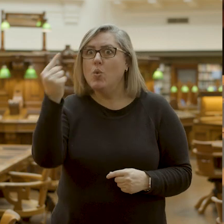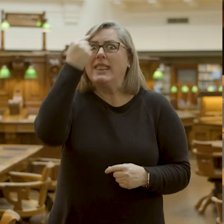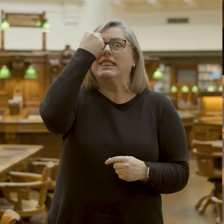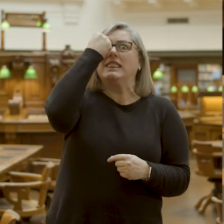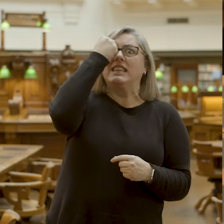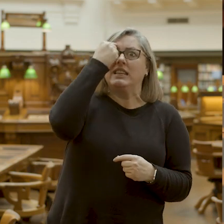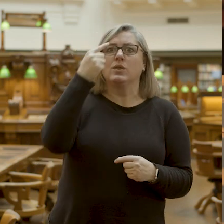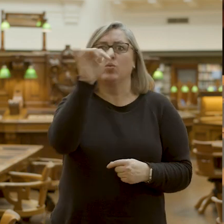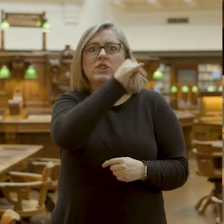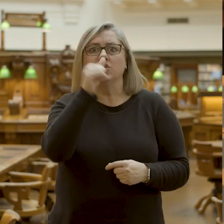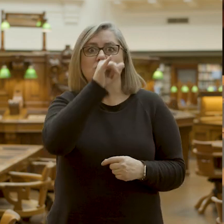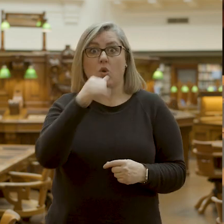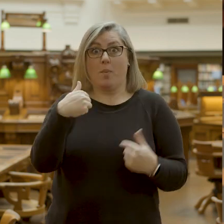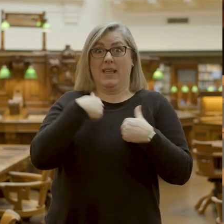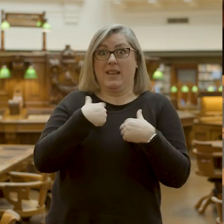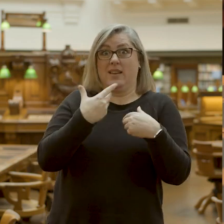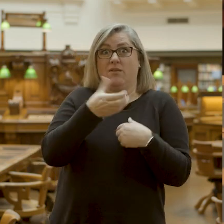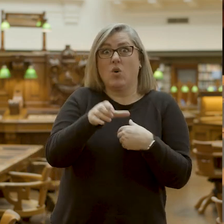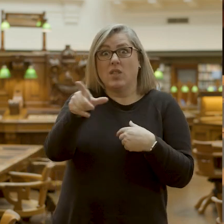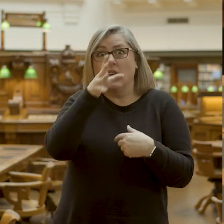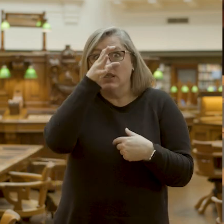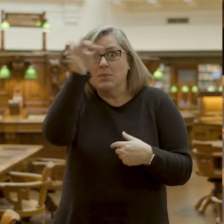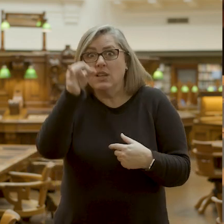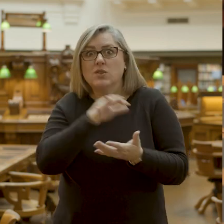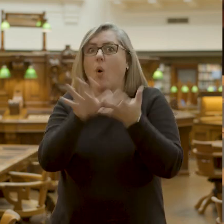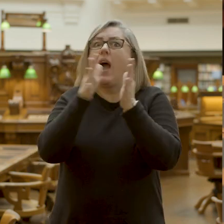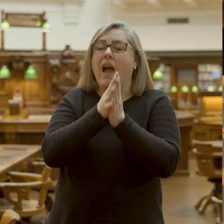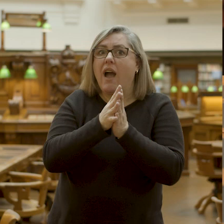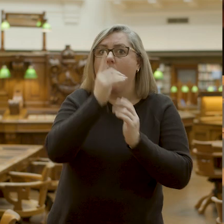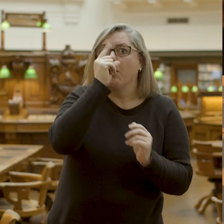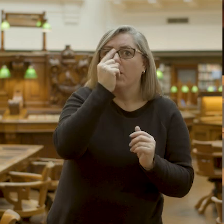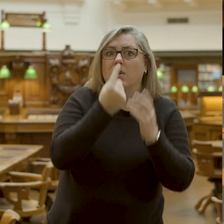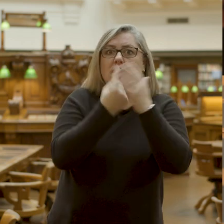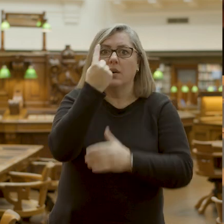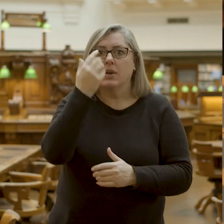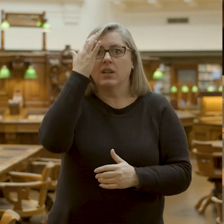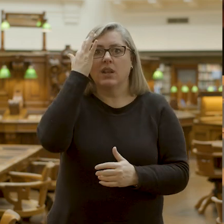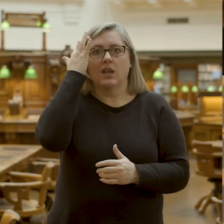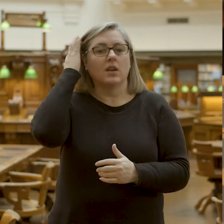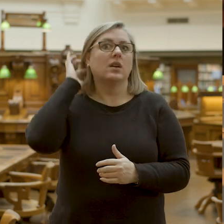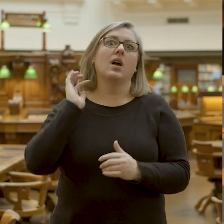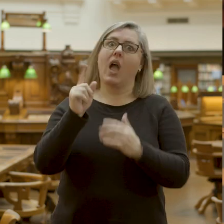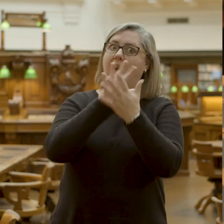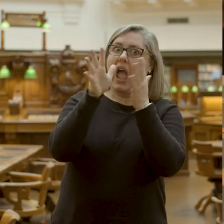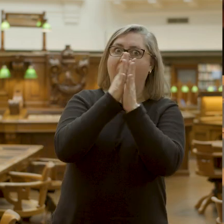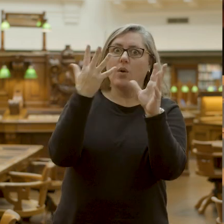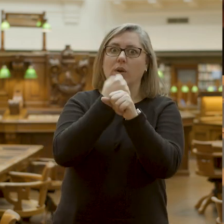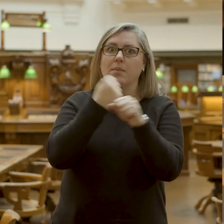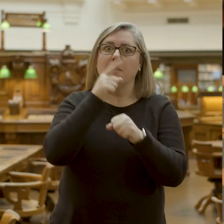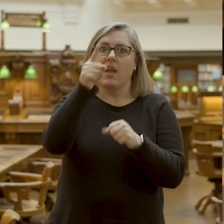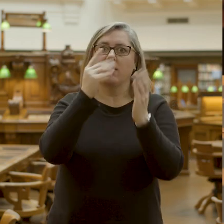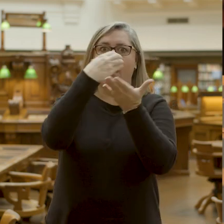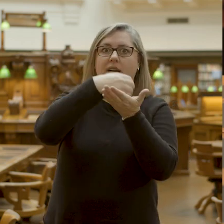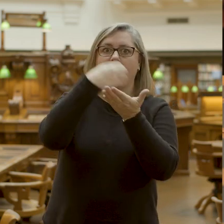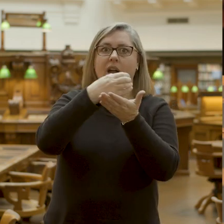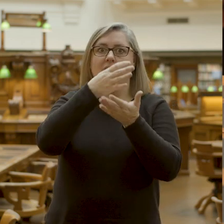let alone make it disappear. So, how is it possible? Okay, first things first, how did we make the card vanish?